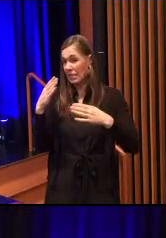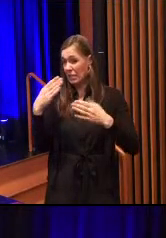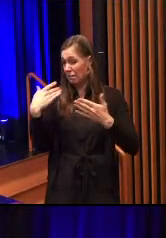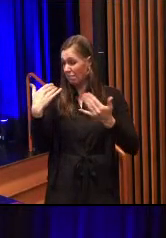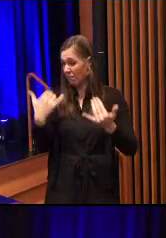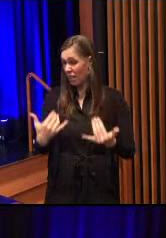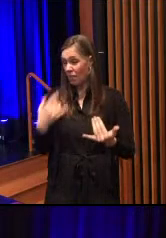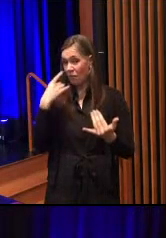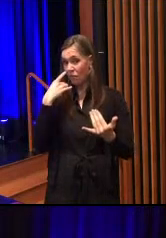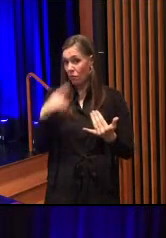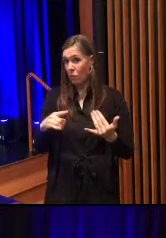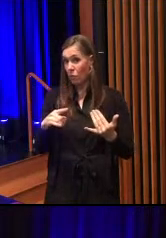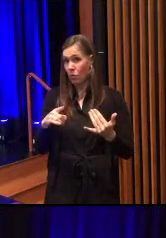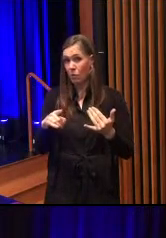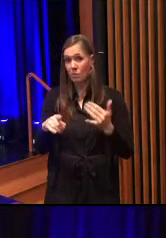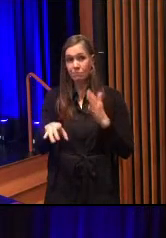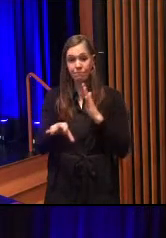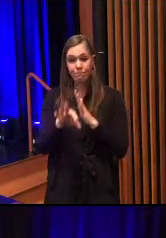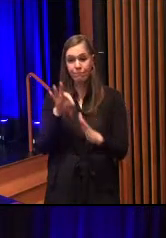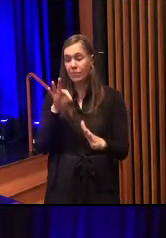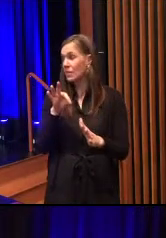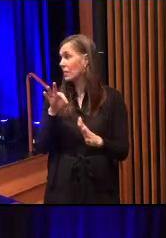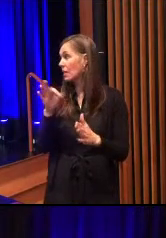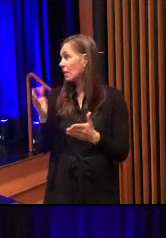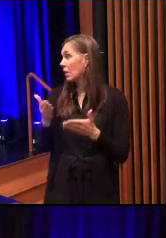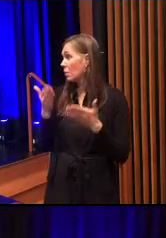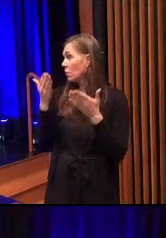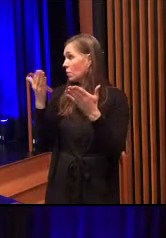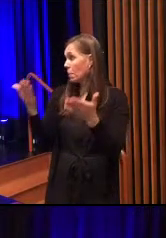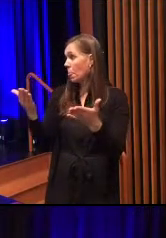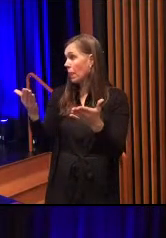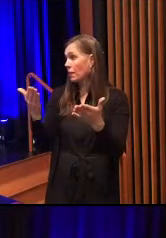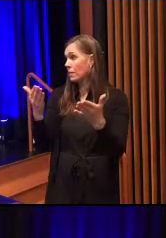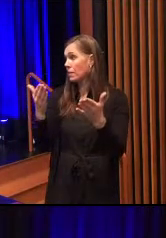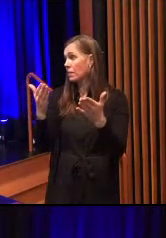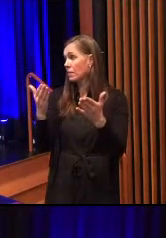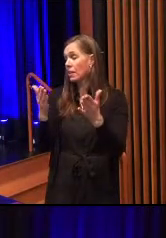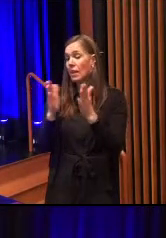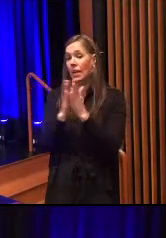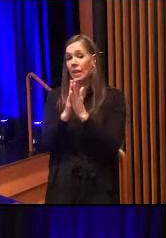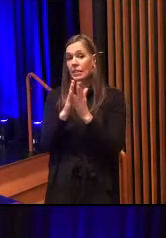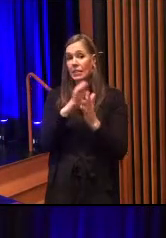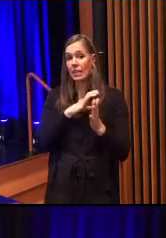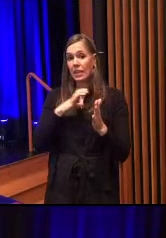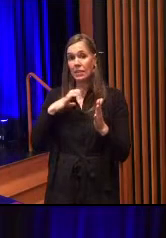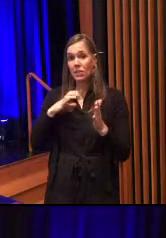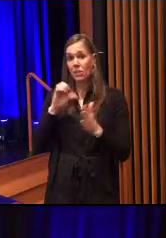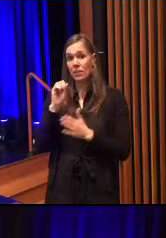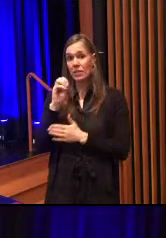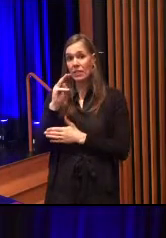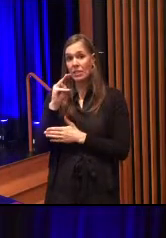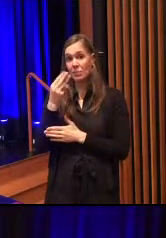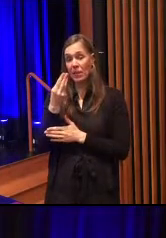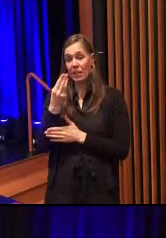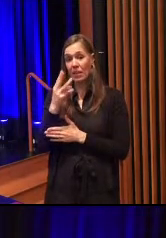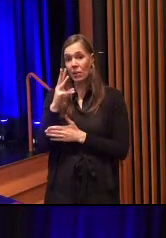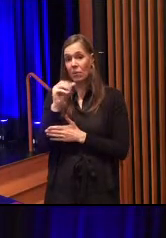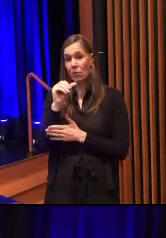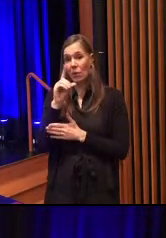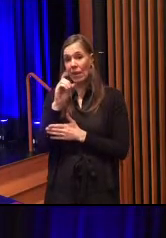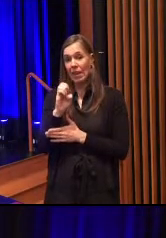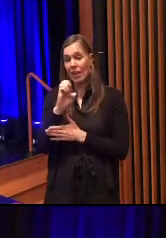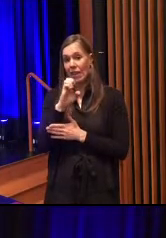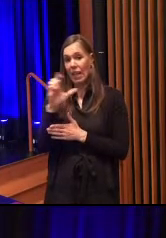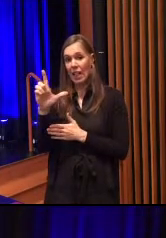nominations. Councilor president, I'd like to make a motion to nominate councilor Ismael Smith-Wadell for council